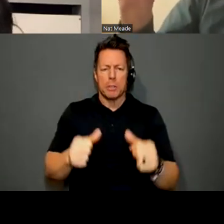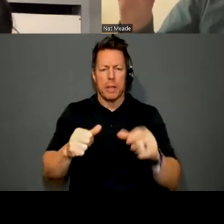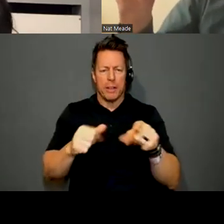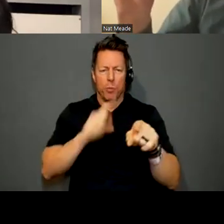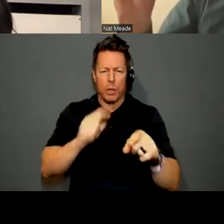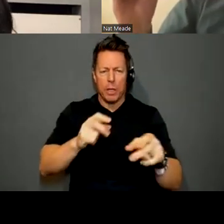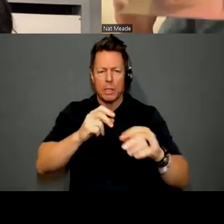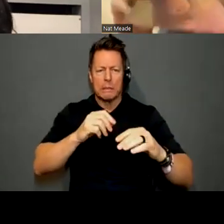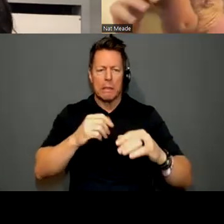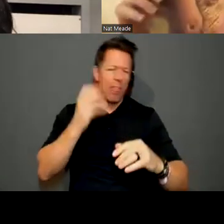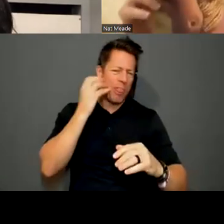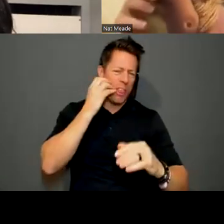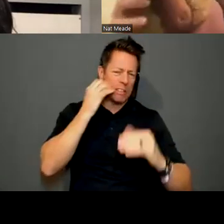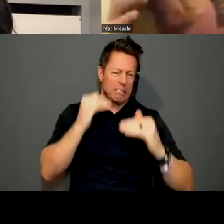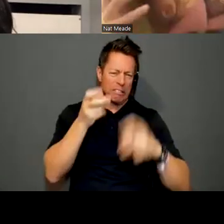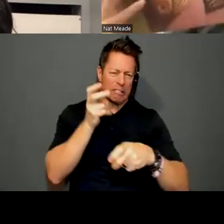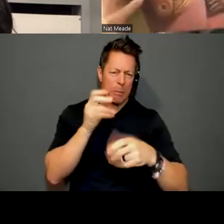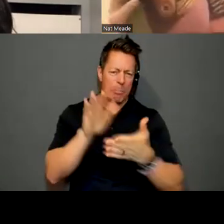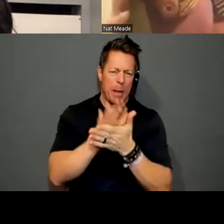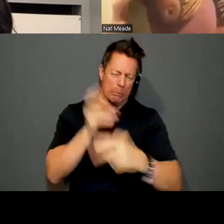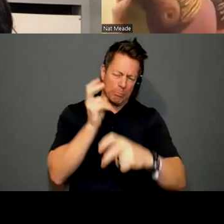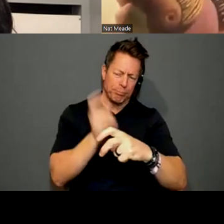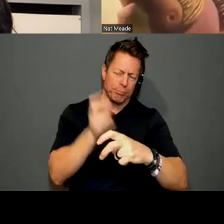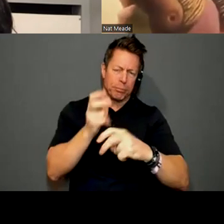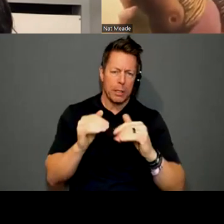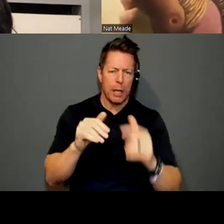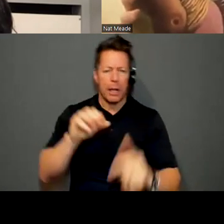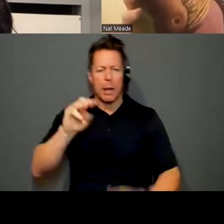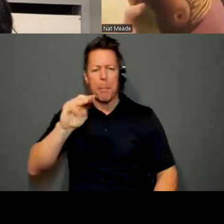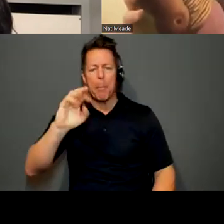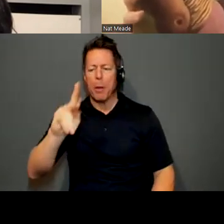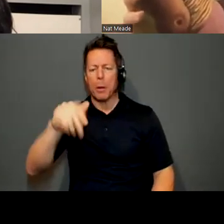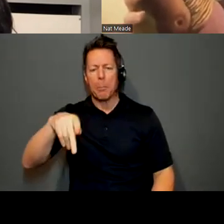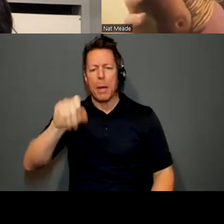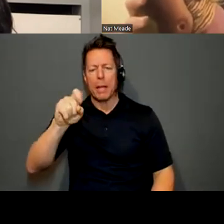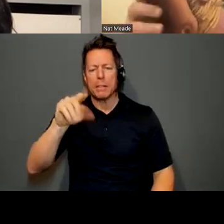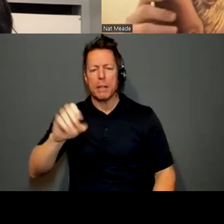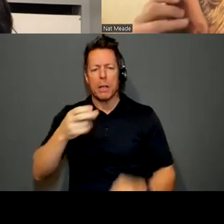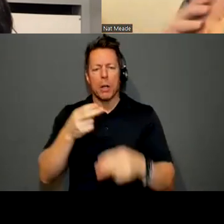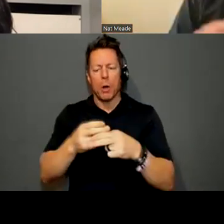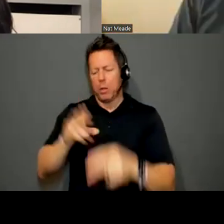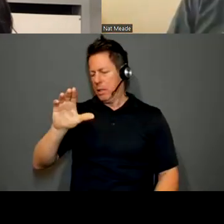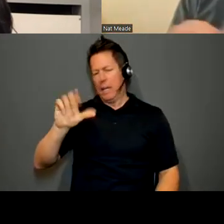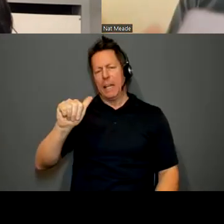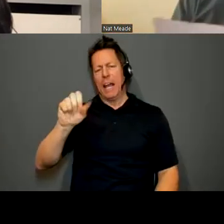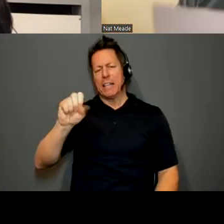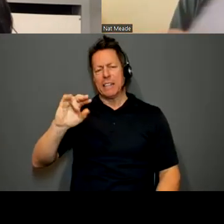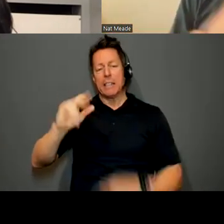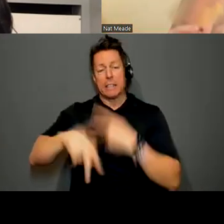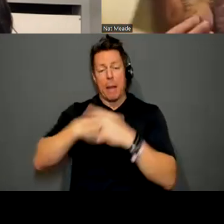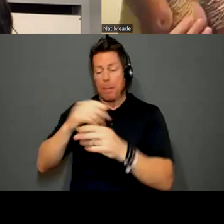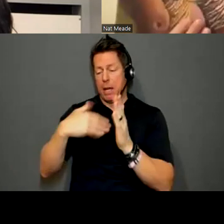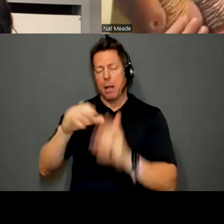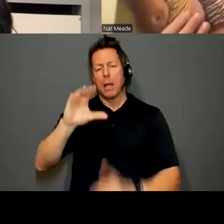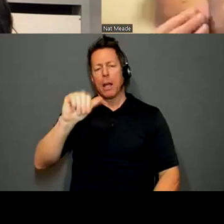paper that I work on. And I work with this milk-based paint called casein. And I do a lot